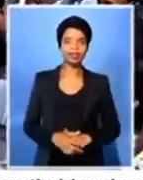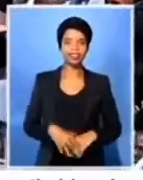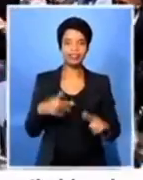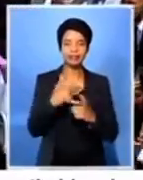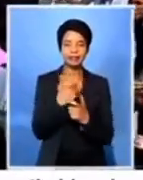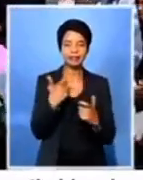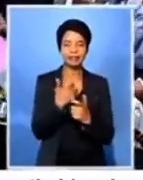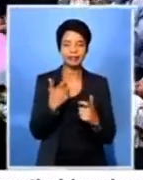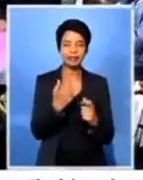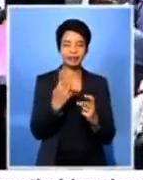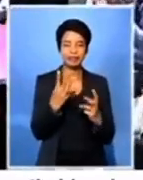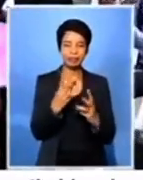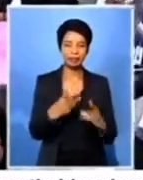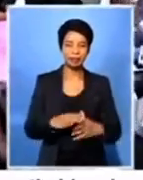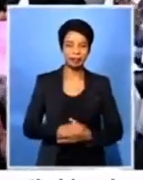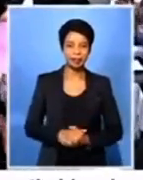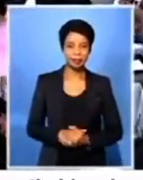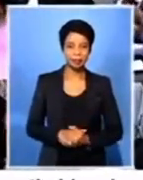Namza.